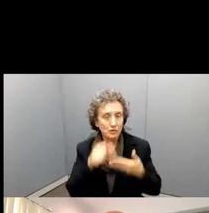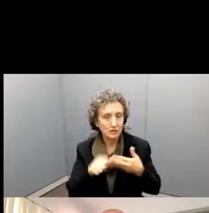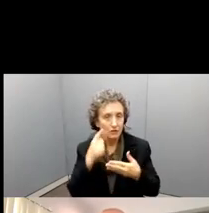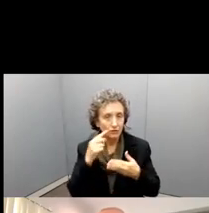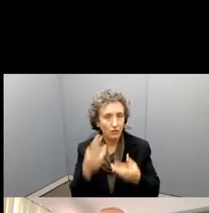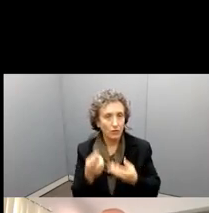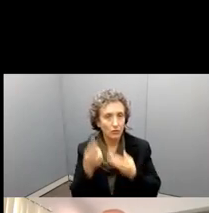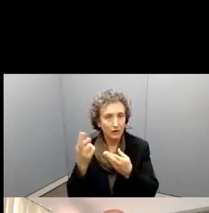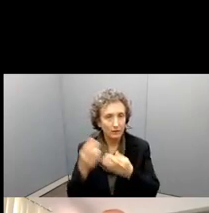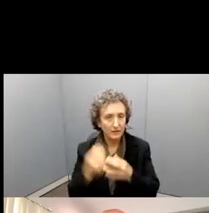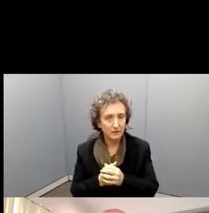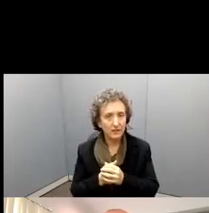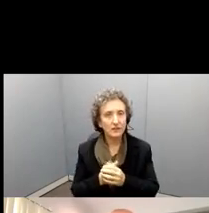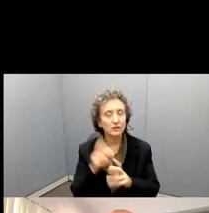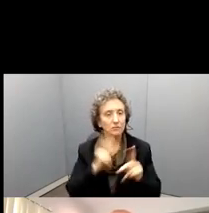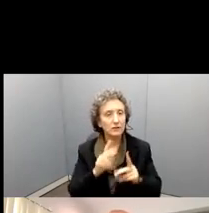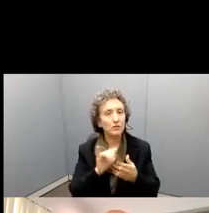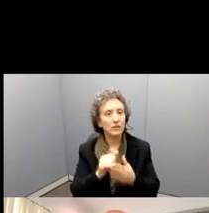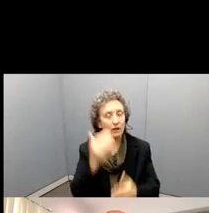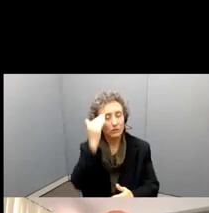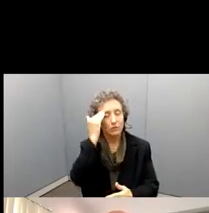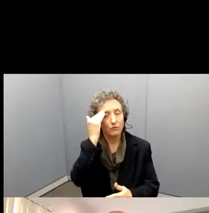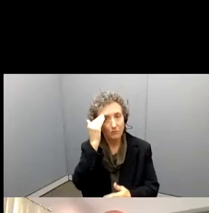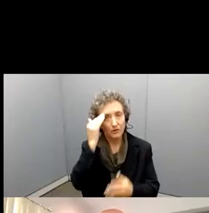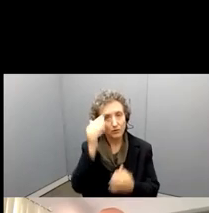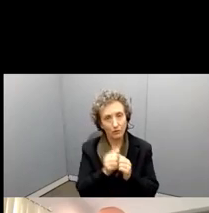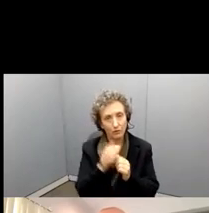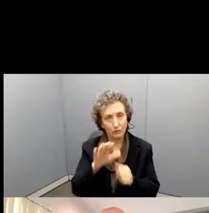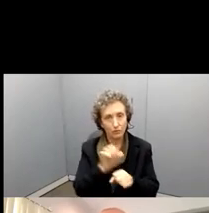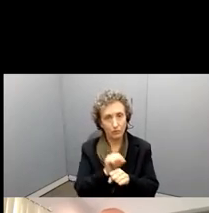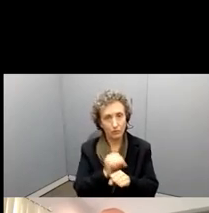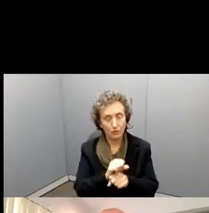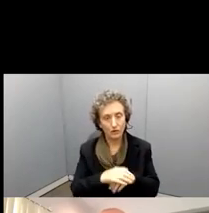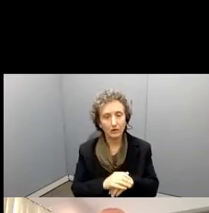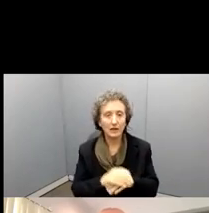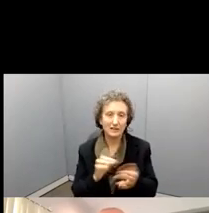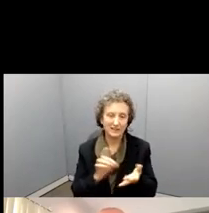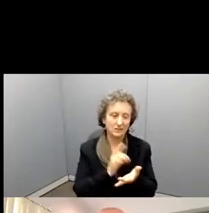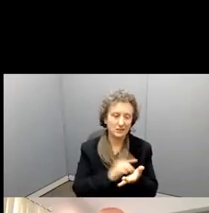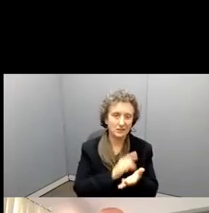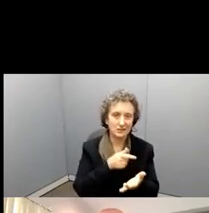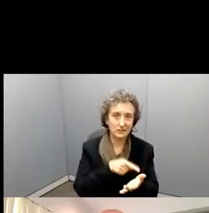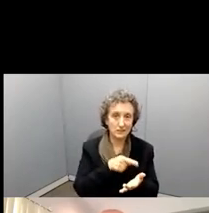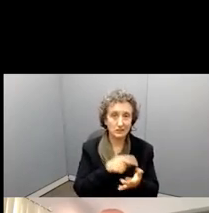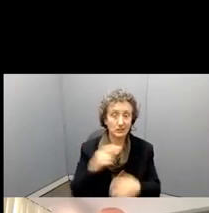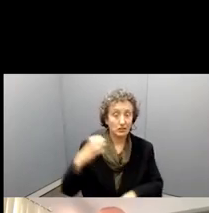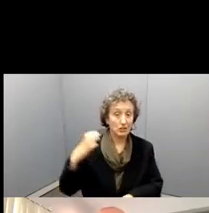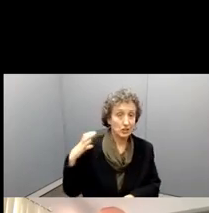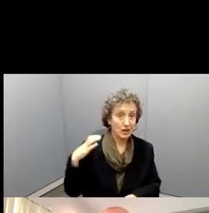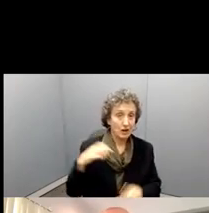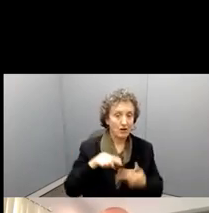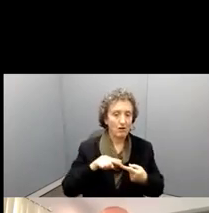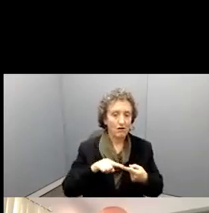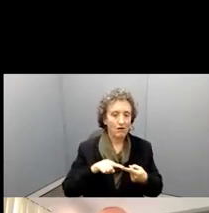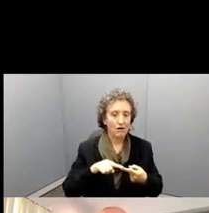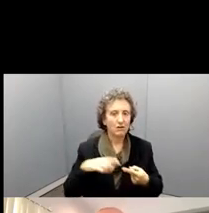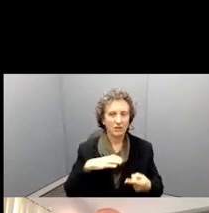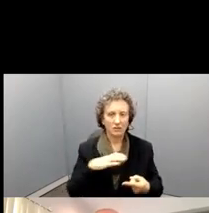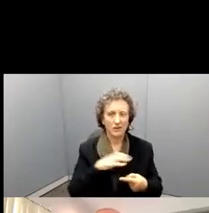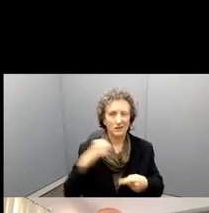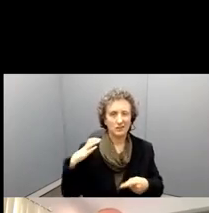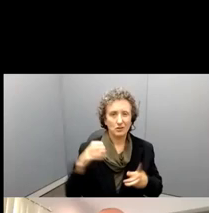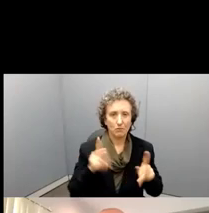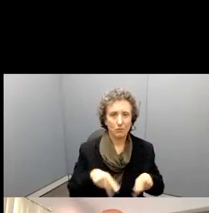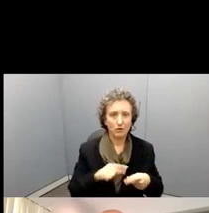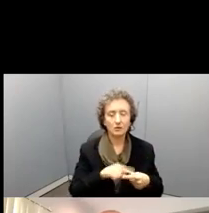are very familiar with your work. In most cases, that is the dissertation chair, committee chairperson, as well as someone else who is